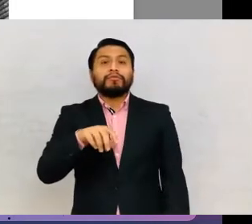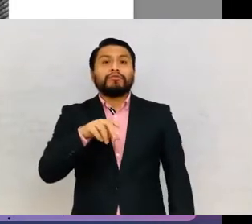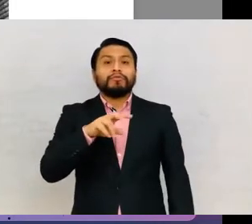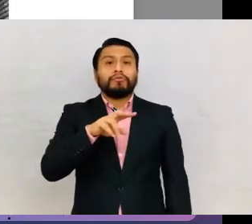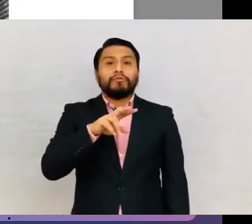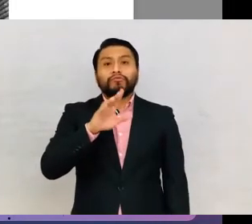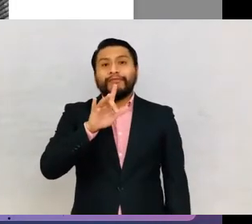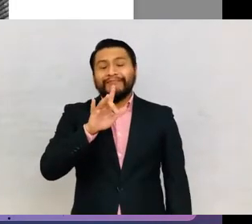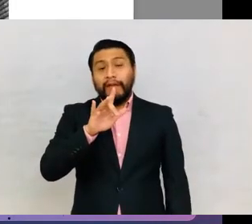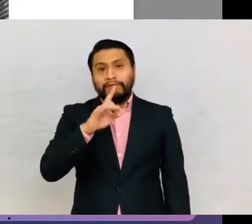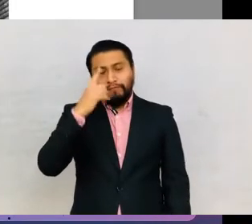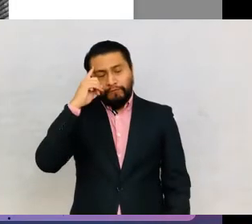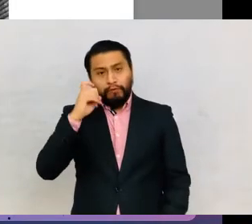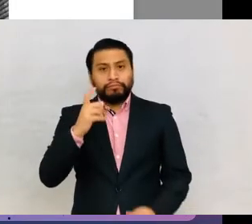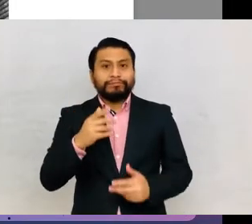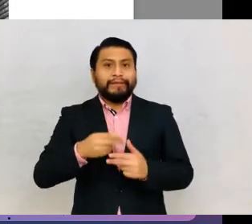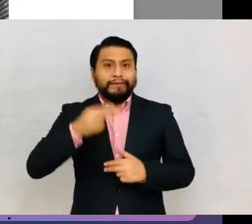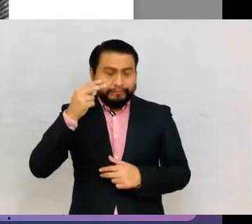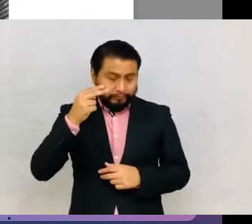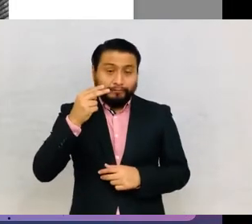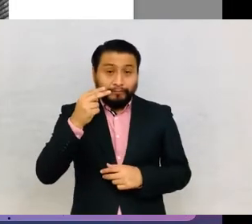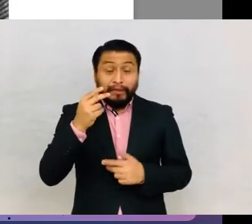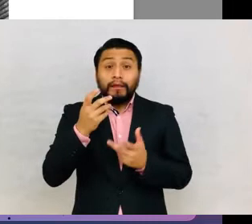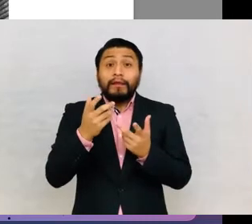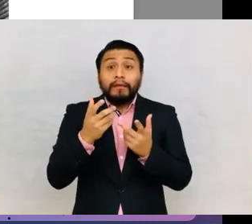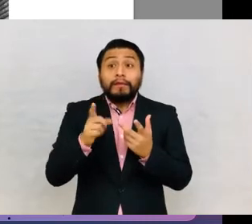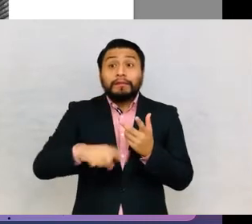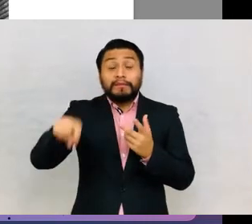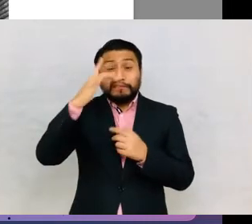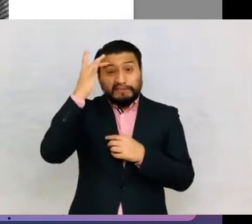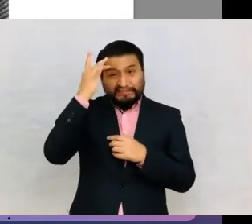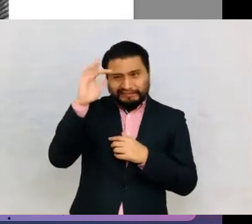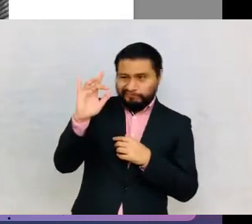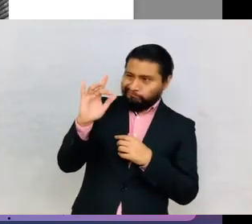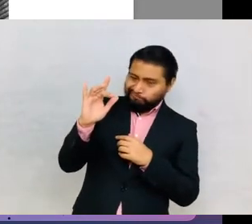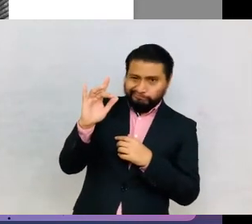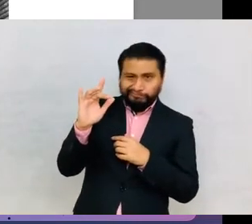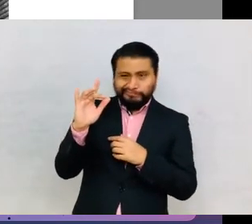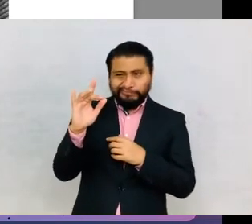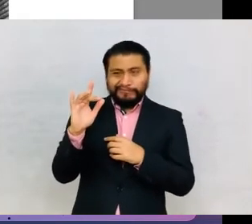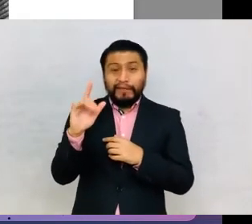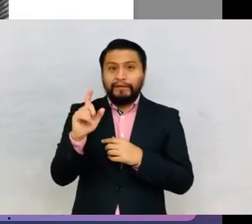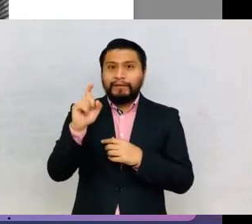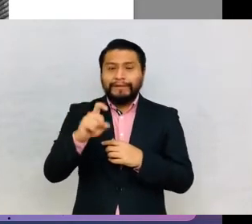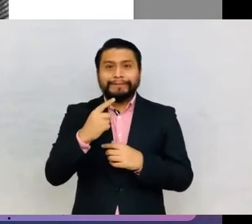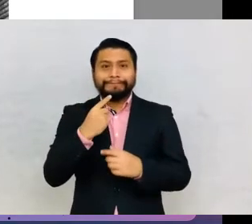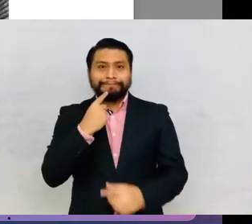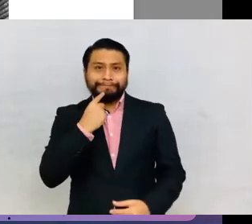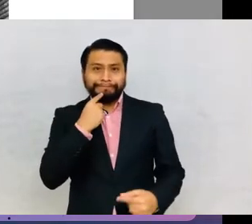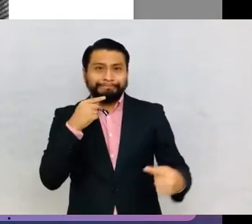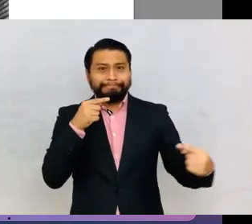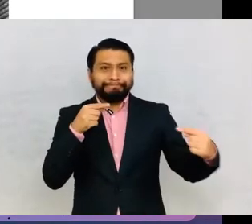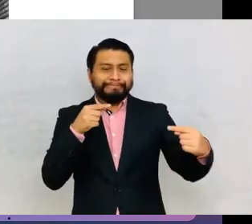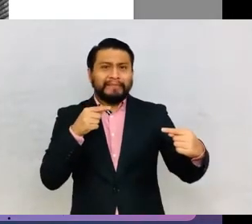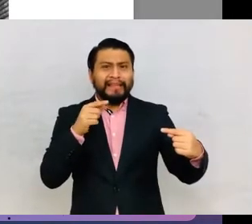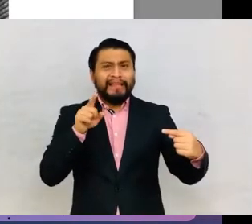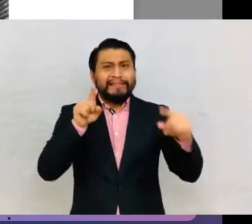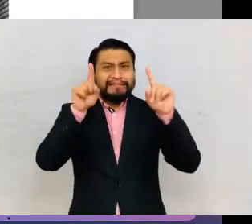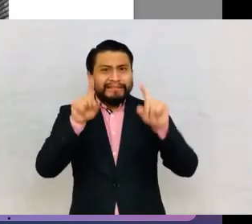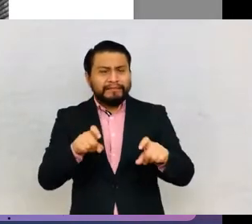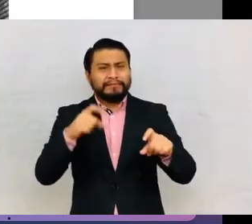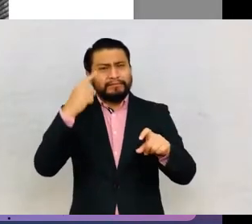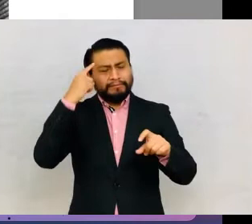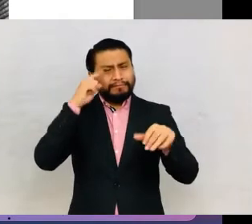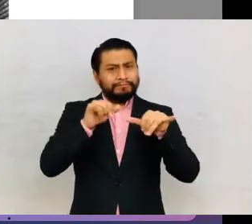were the top group. Although the definition of intelligence was debated, the test tended to emphasize a